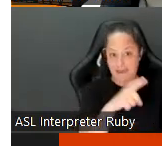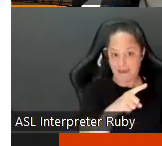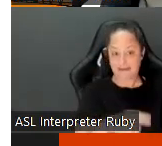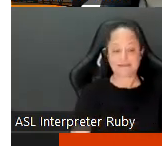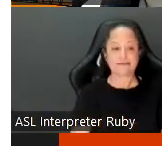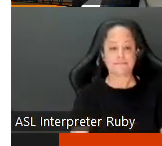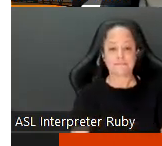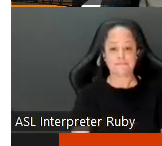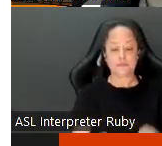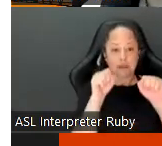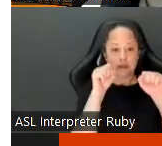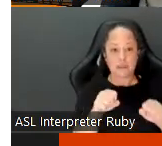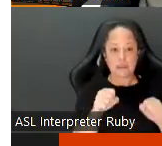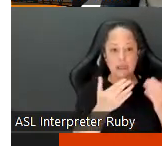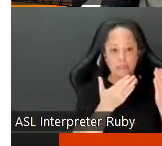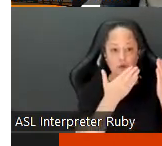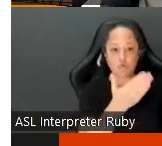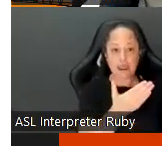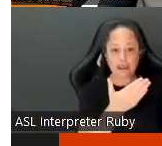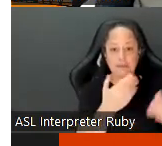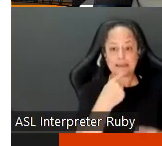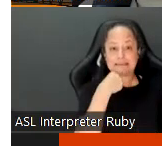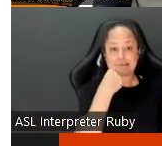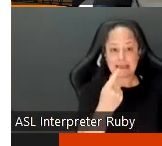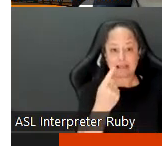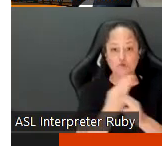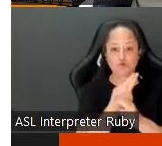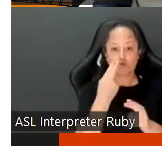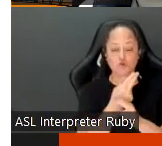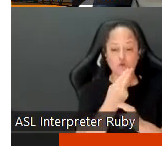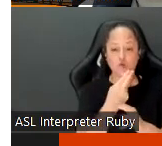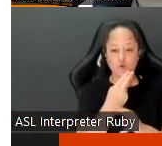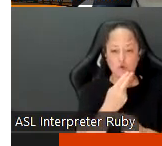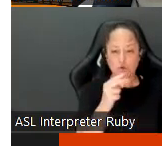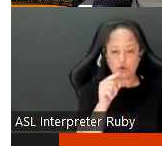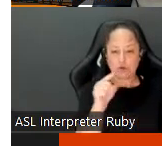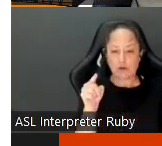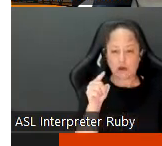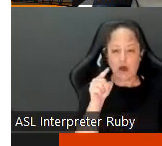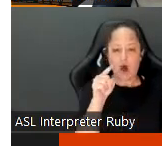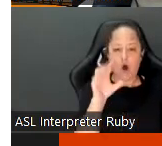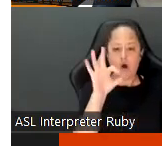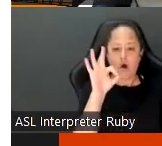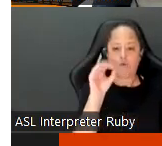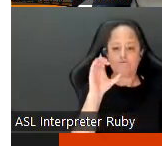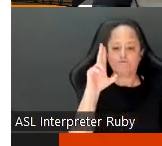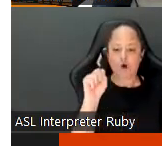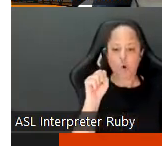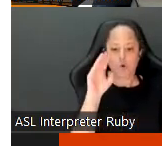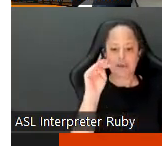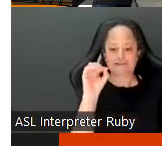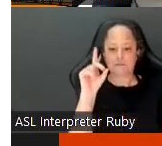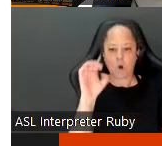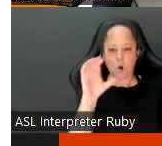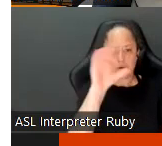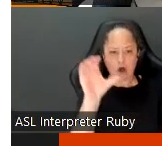can uh can the recommendation tell you to use like focus mode on zoom or uh can the recommendation